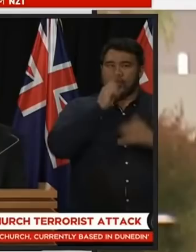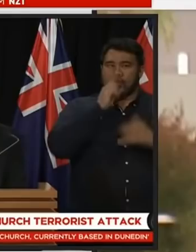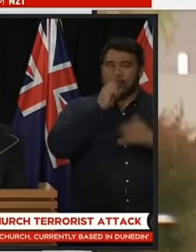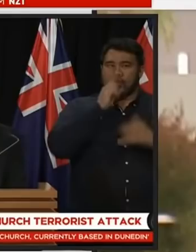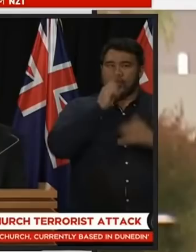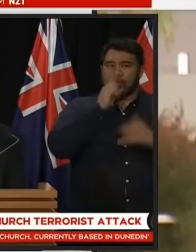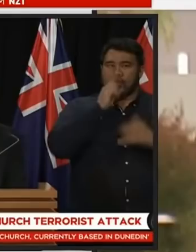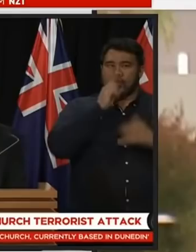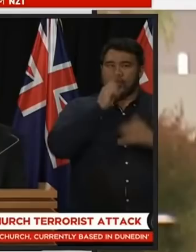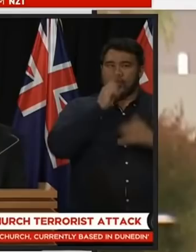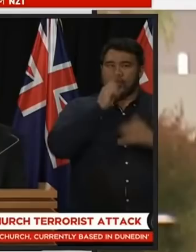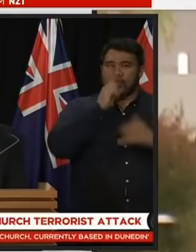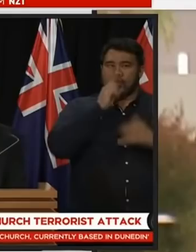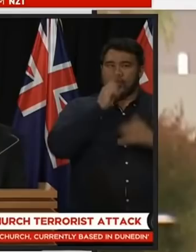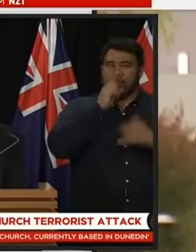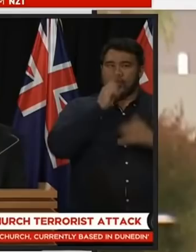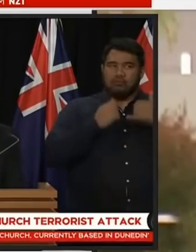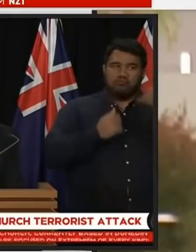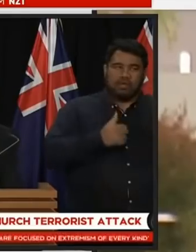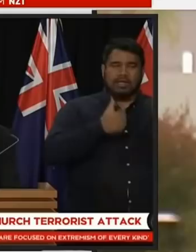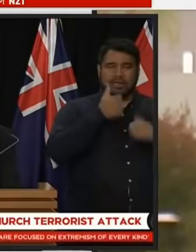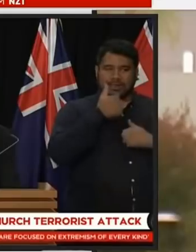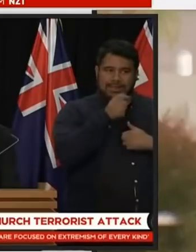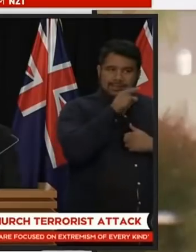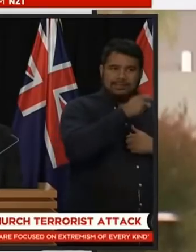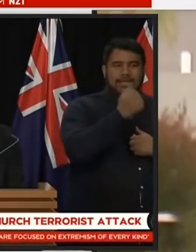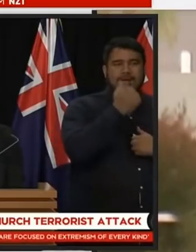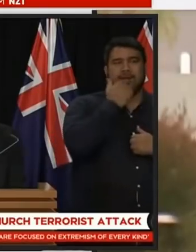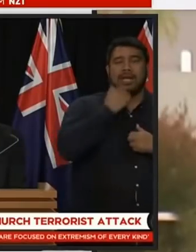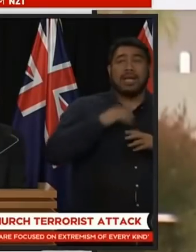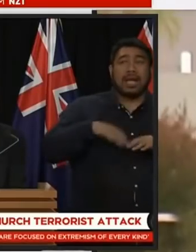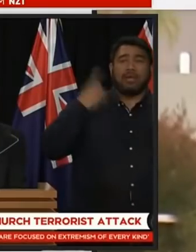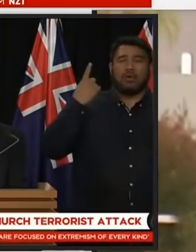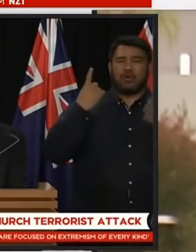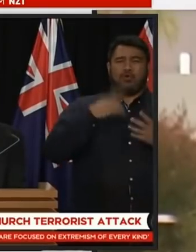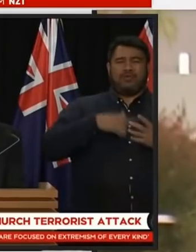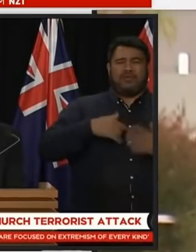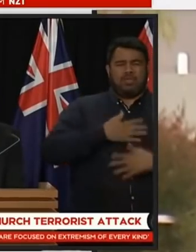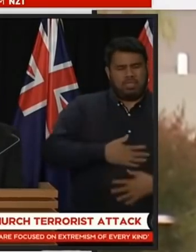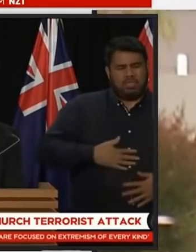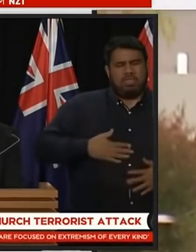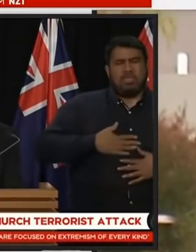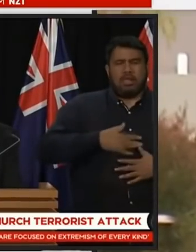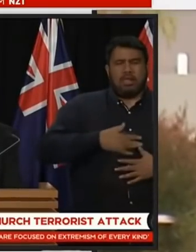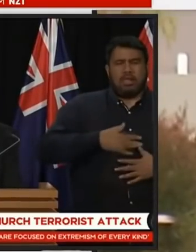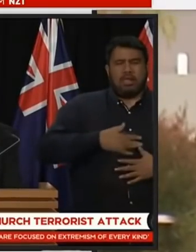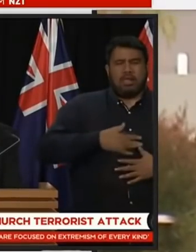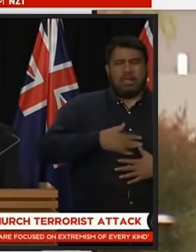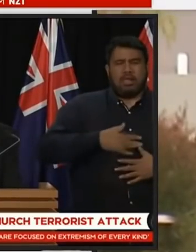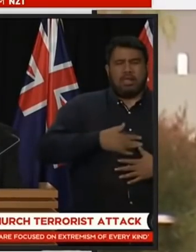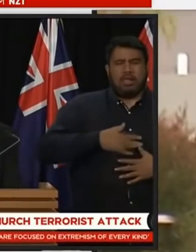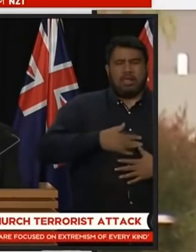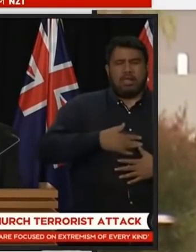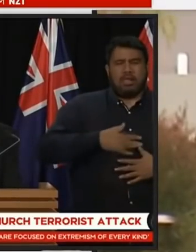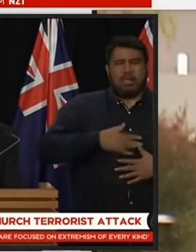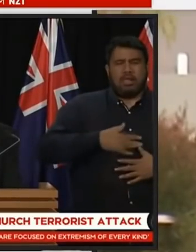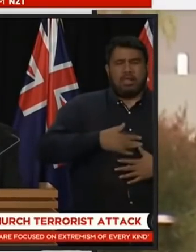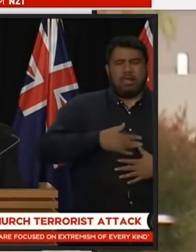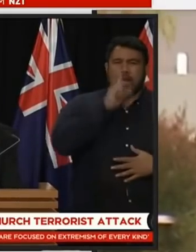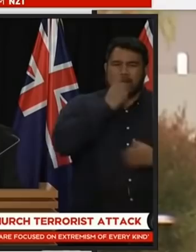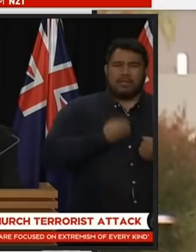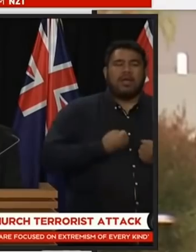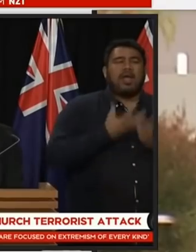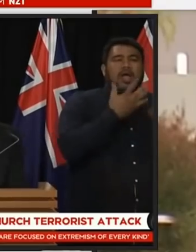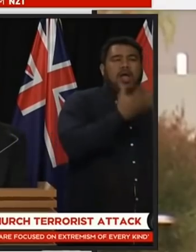us sitting ducks to this fucking carnage in new zealand who's feeling any kind of distress once again any kind of stress